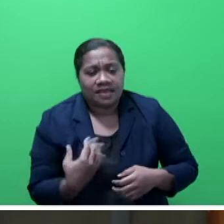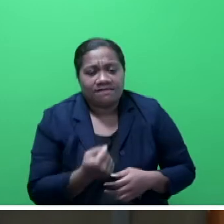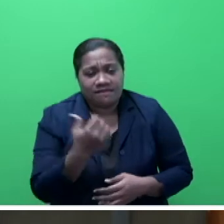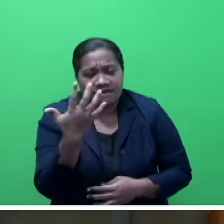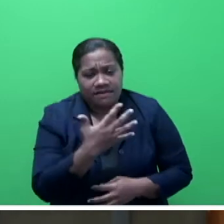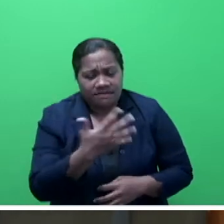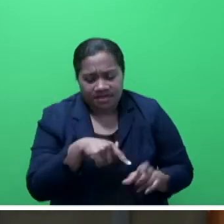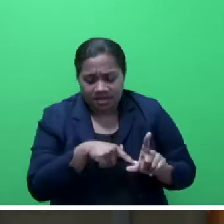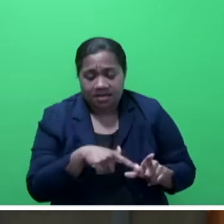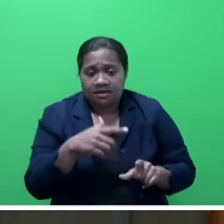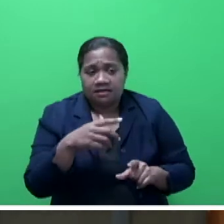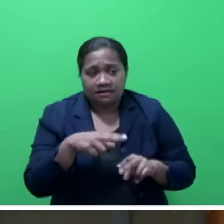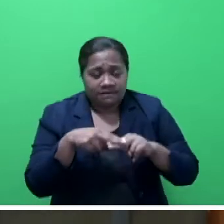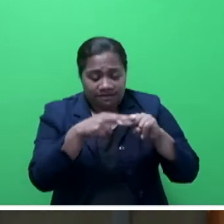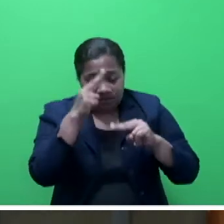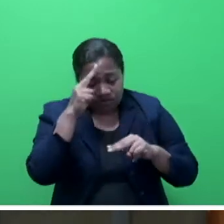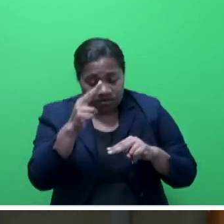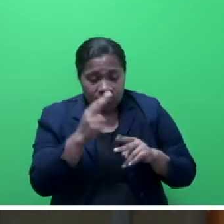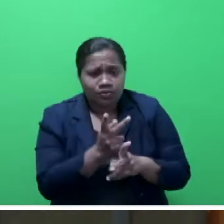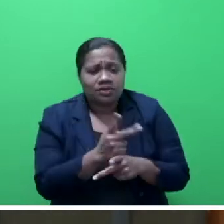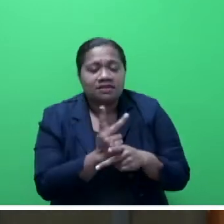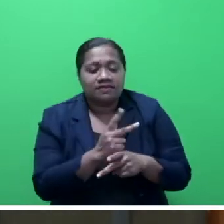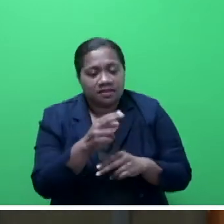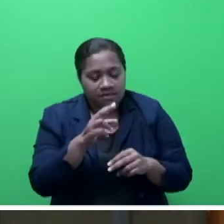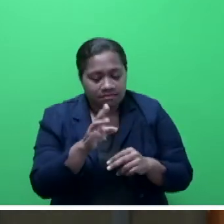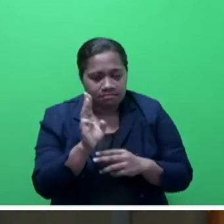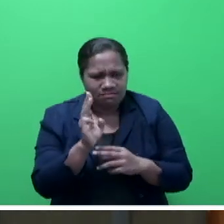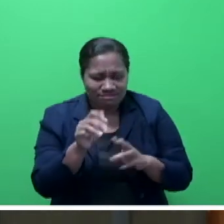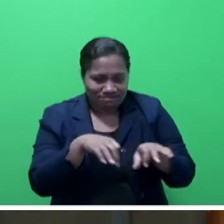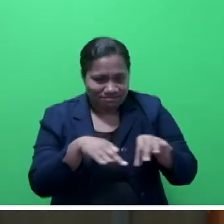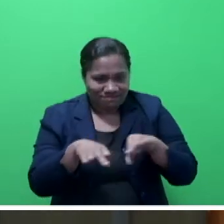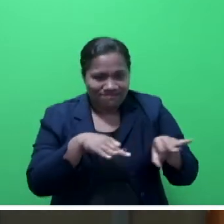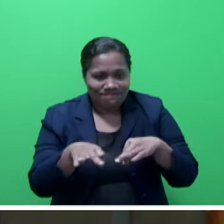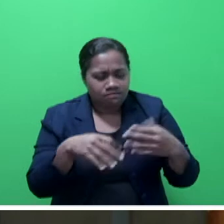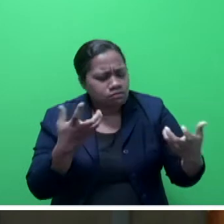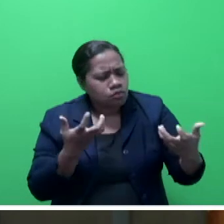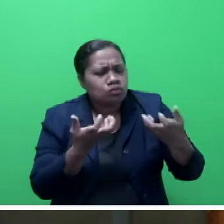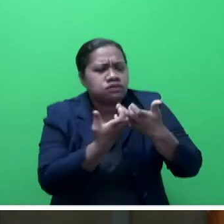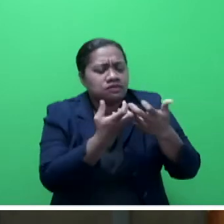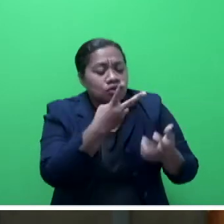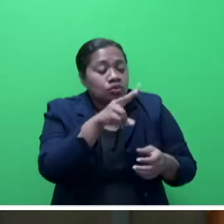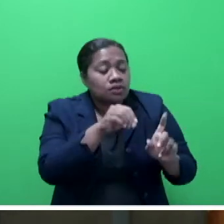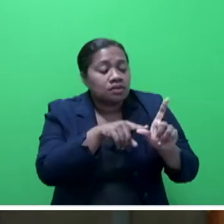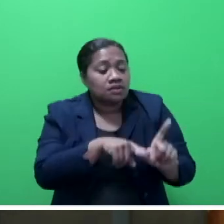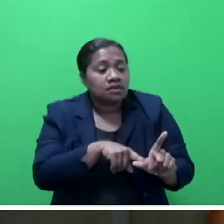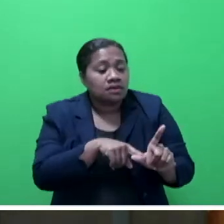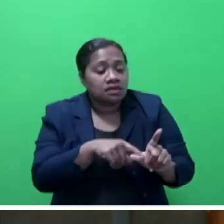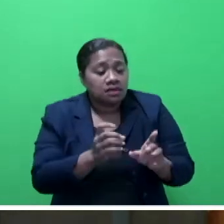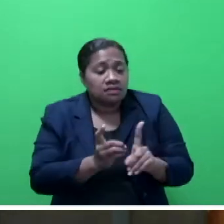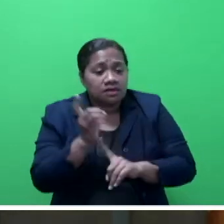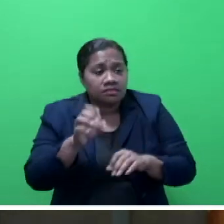National Productivity Master Plan that is aligned to our 20-year development plan as well as the global